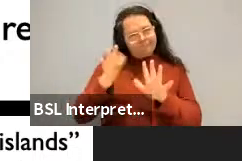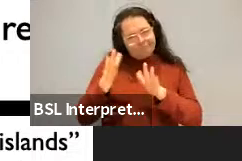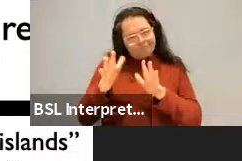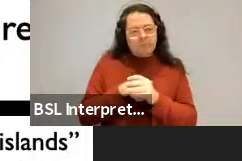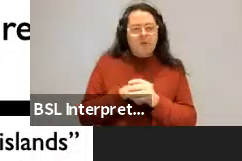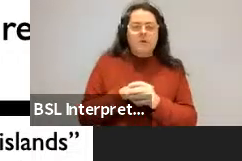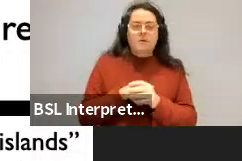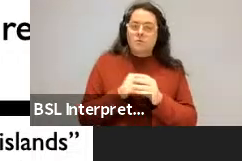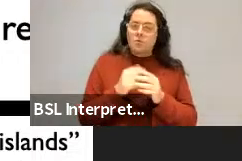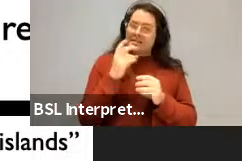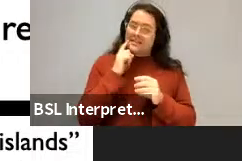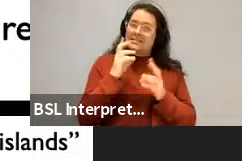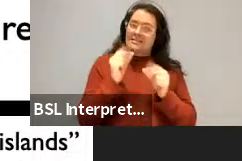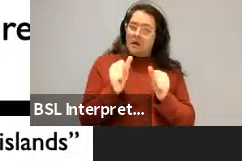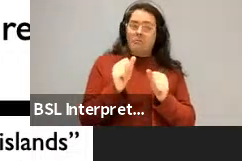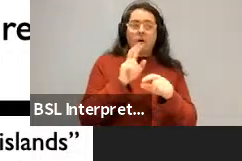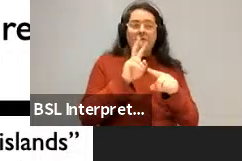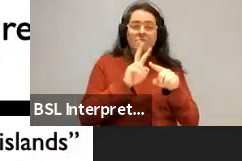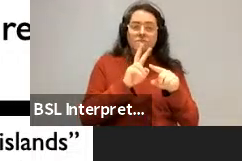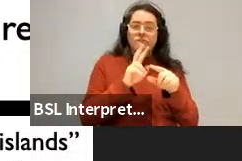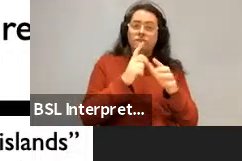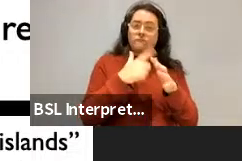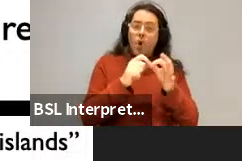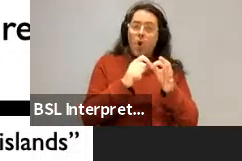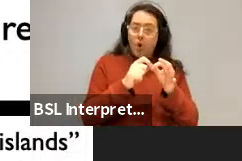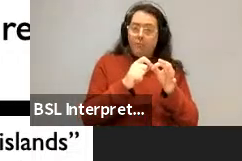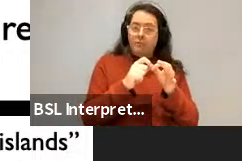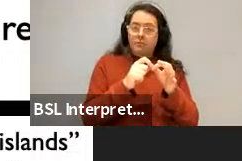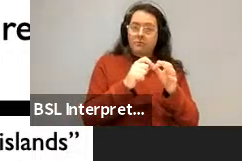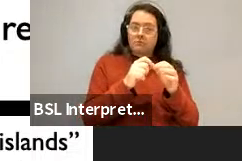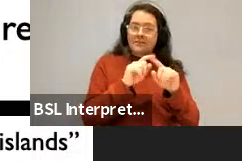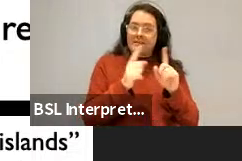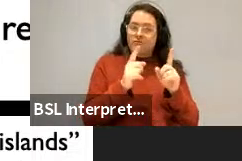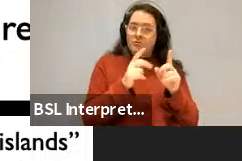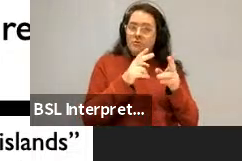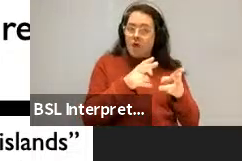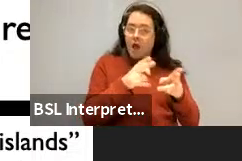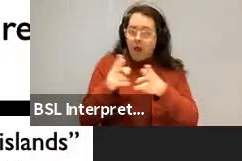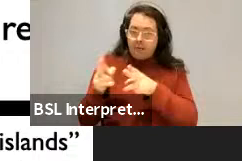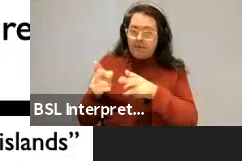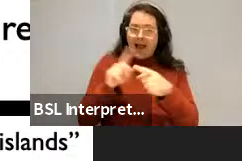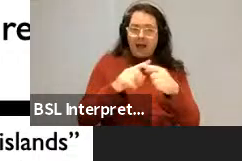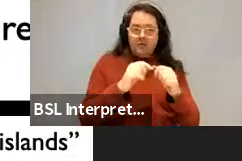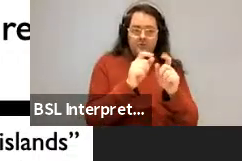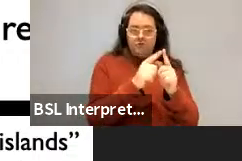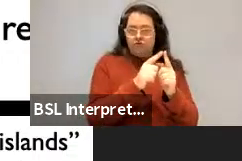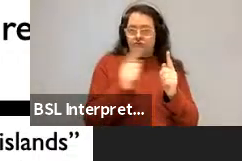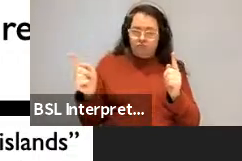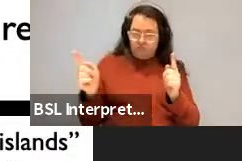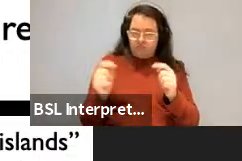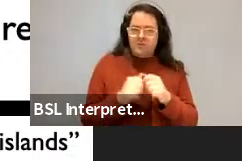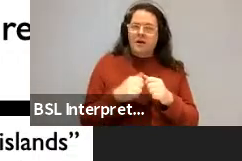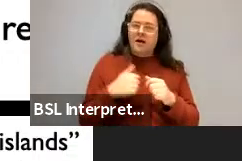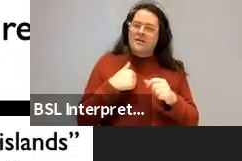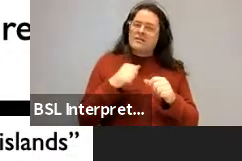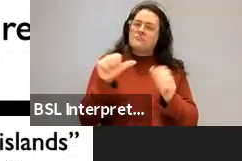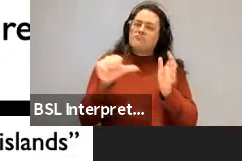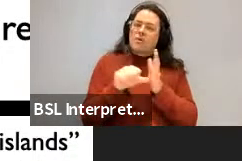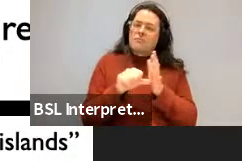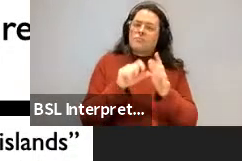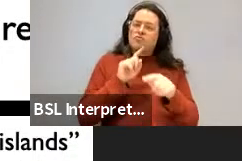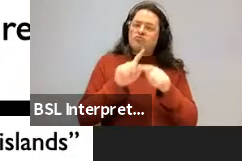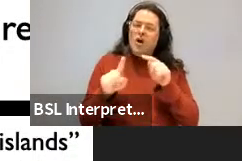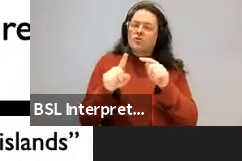construction, but we actually don't replicate that result. We think the problem here is in terms of using a linear model in this case to model